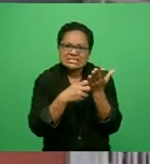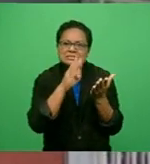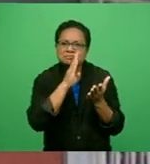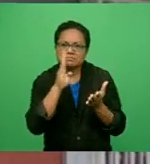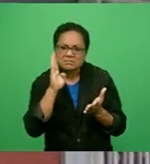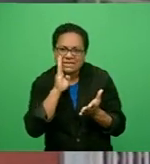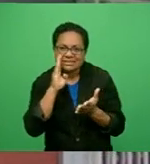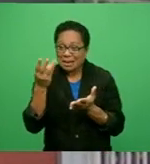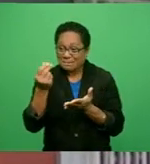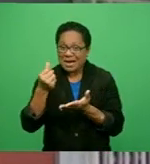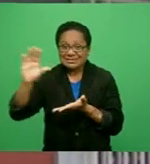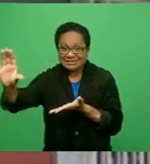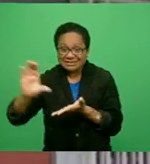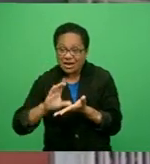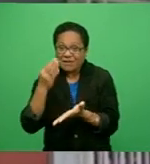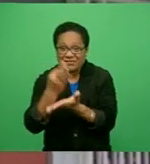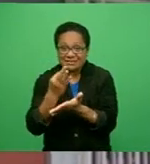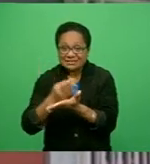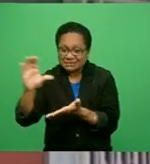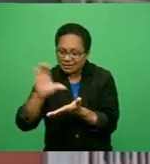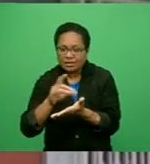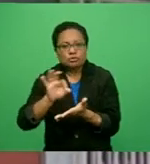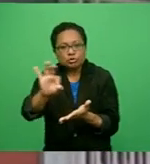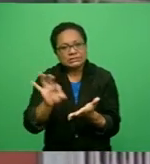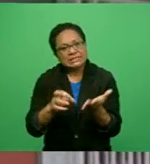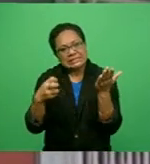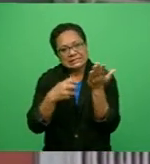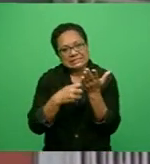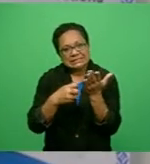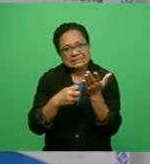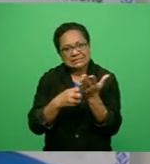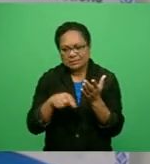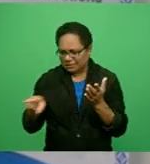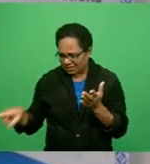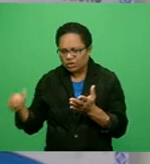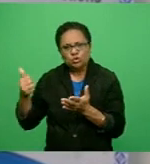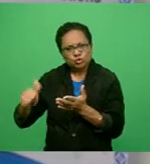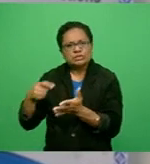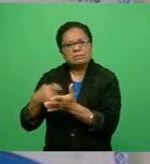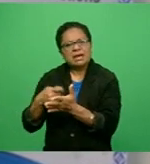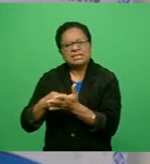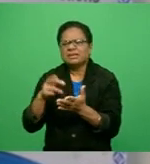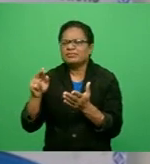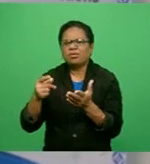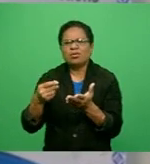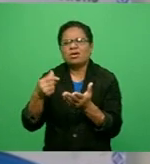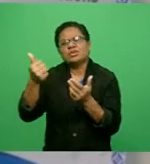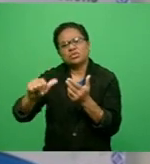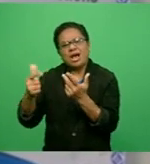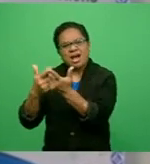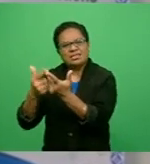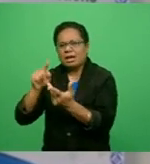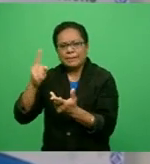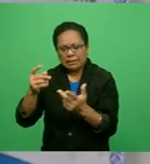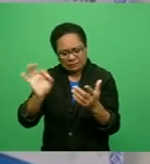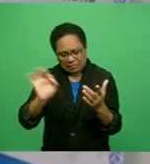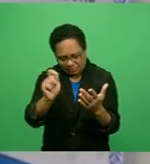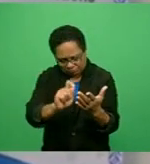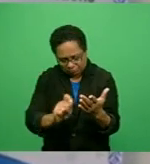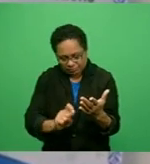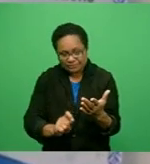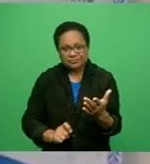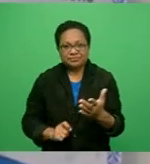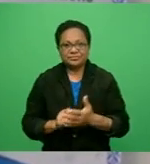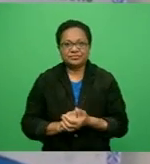The NFP also used funds from a welfare account for other purposes. The amount and sources of donations are not true and a proper